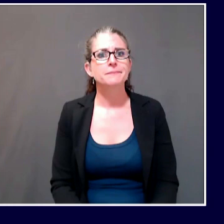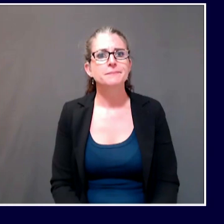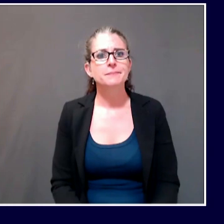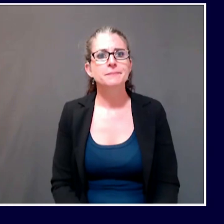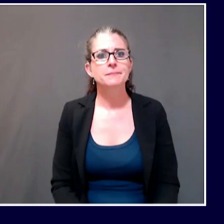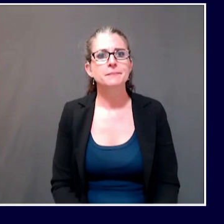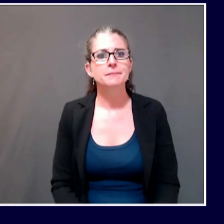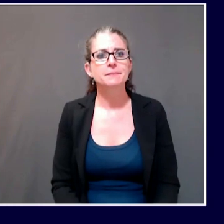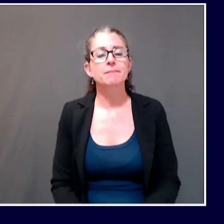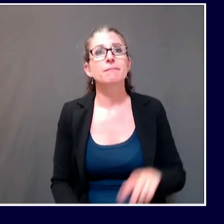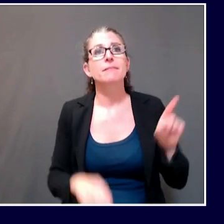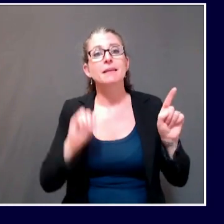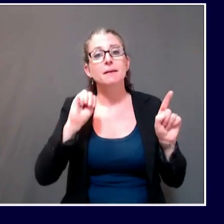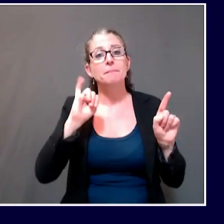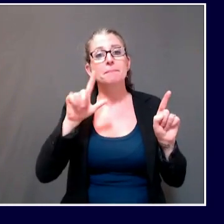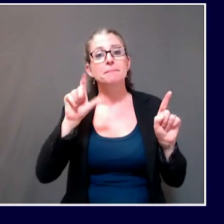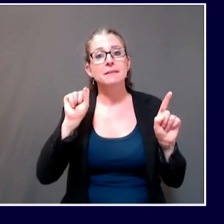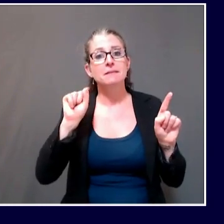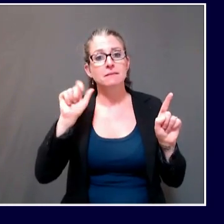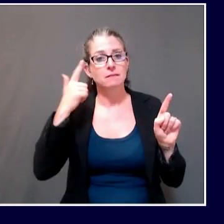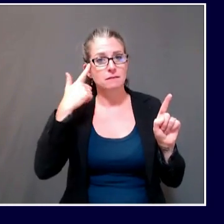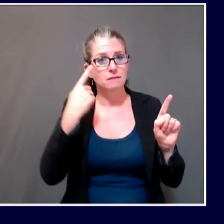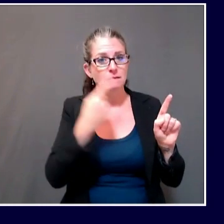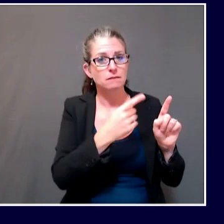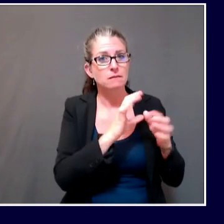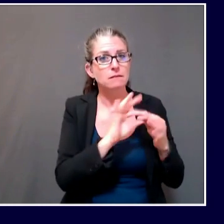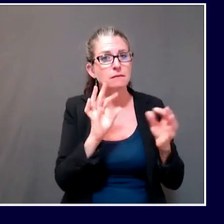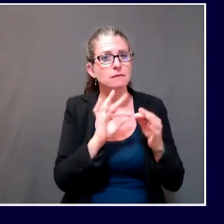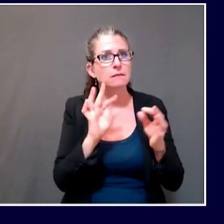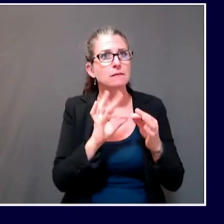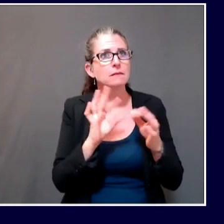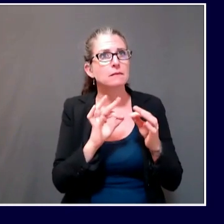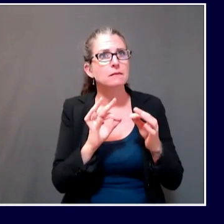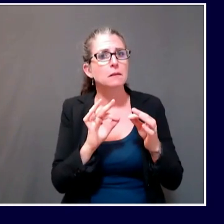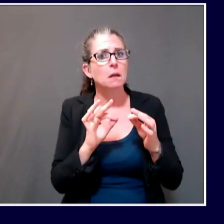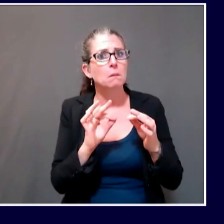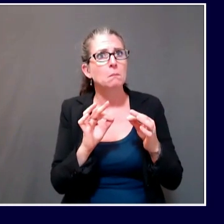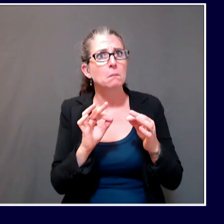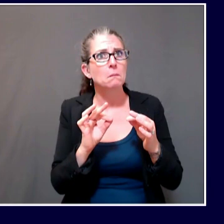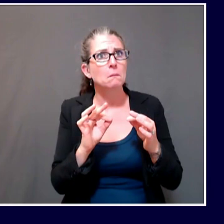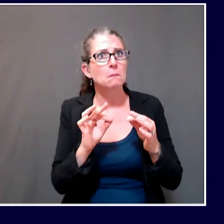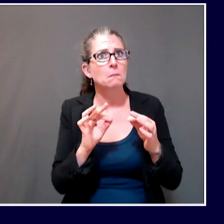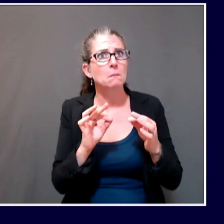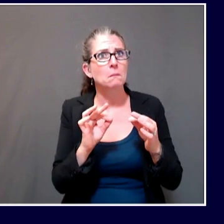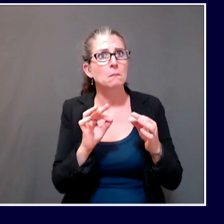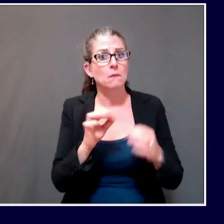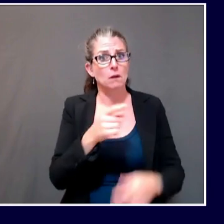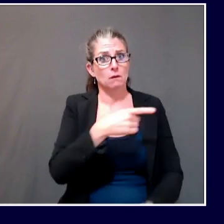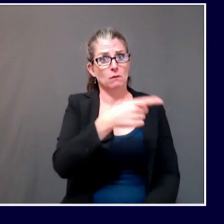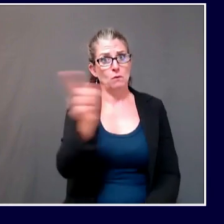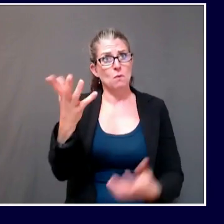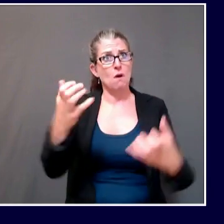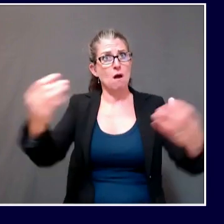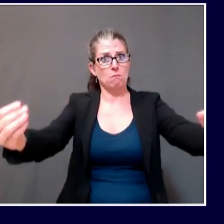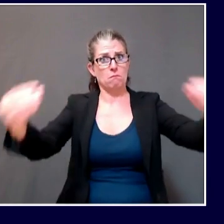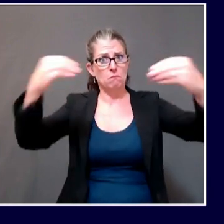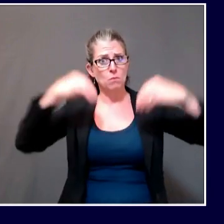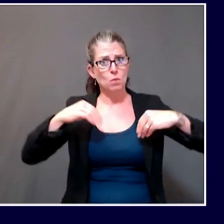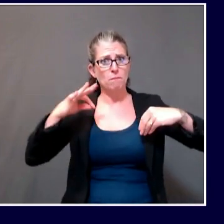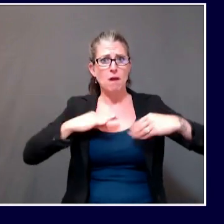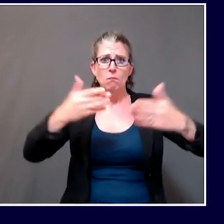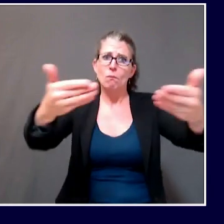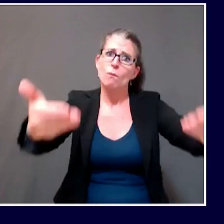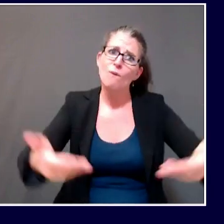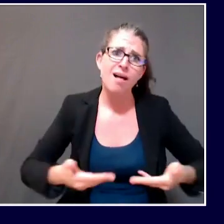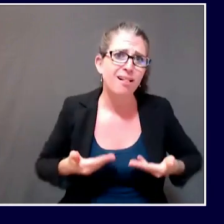Maybe I can add as well, Dr. Shaw, that we welcome people to move here. We've always had an open door from those particular states.